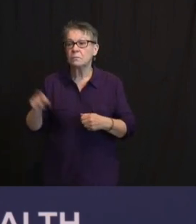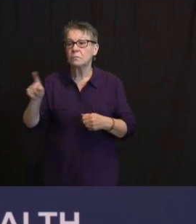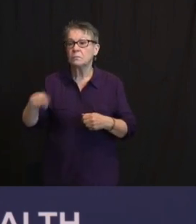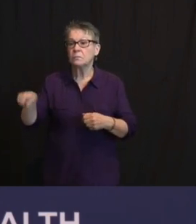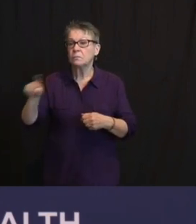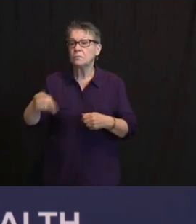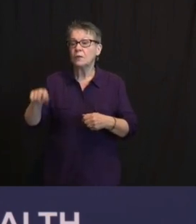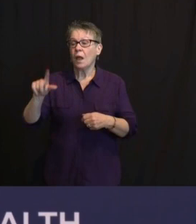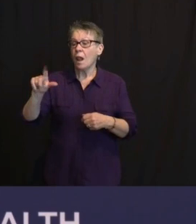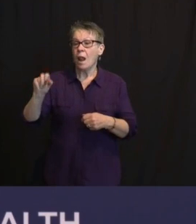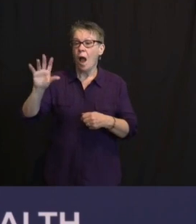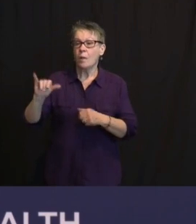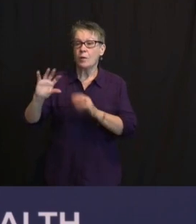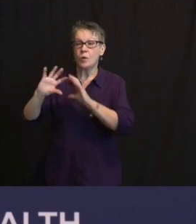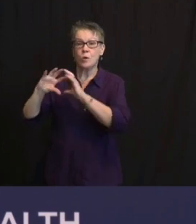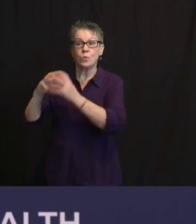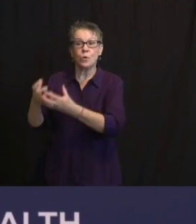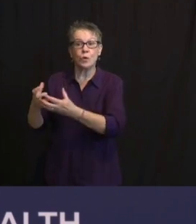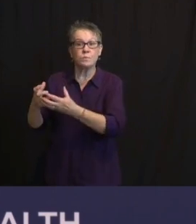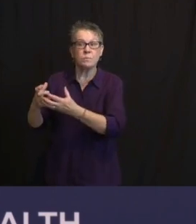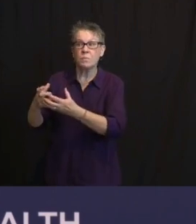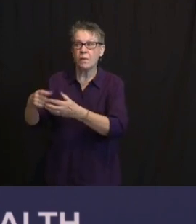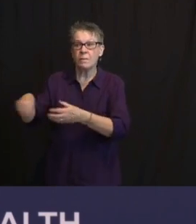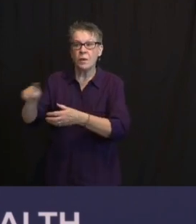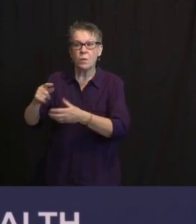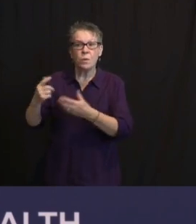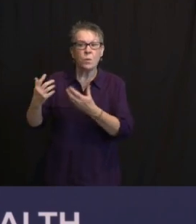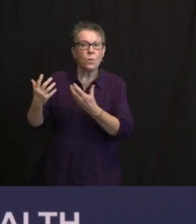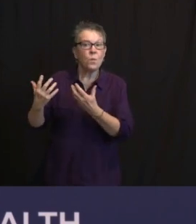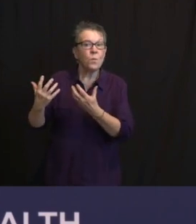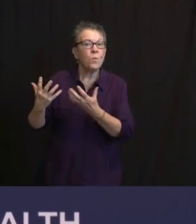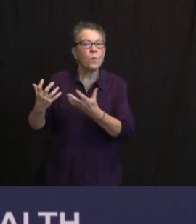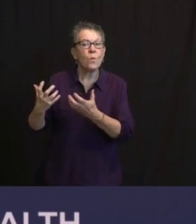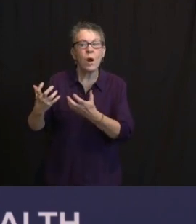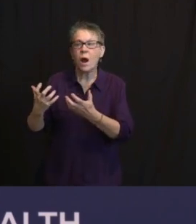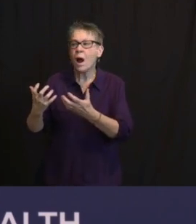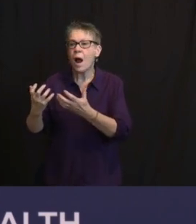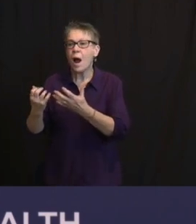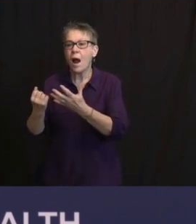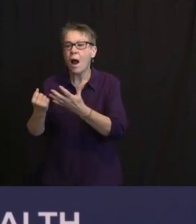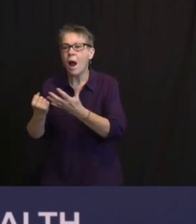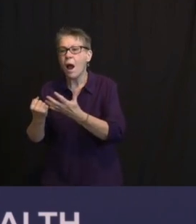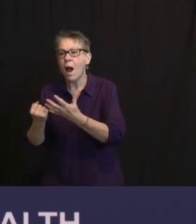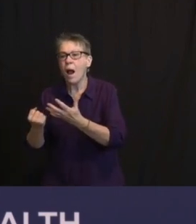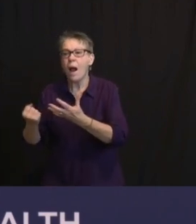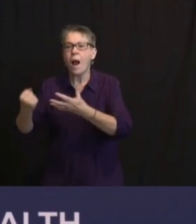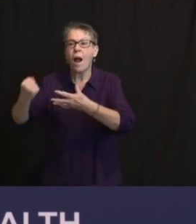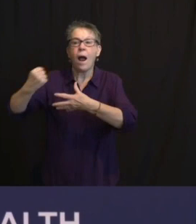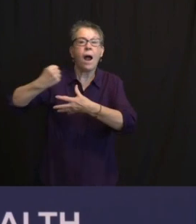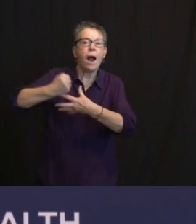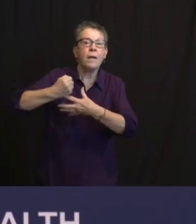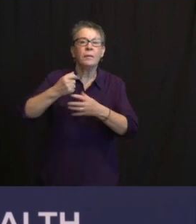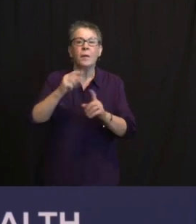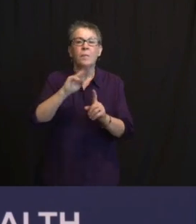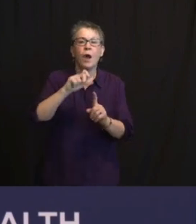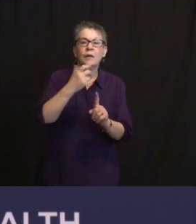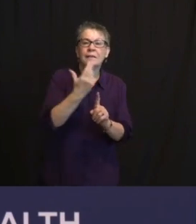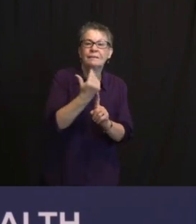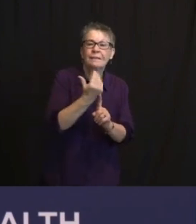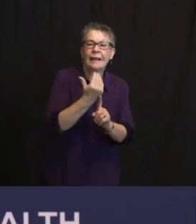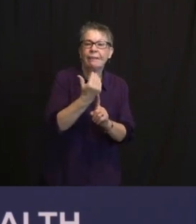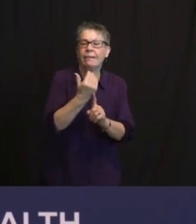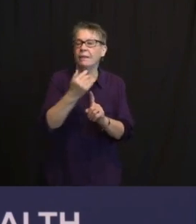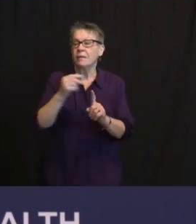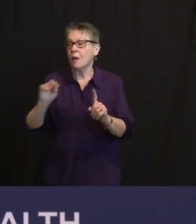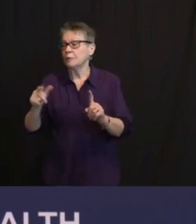DID ANY OF THEM MAKE A SUCCESSFUL ARGUMENT TO GET BUMPED UP? ARE THERE ANY GROUPS THAT NEW JERSEY INITIALLY WANTED AMONG THE FIRST IN